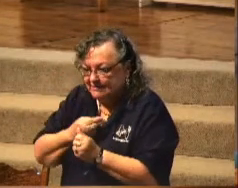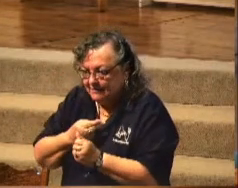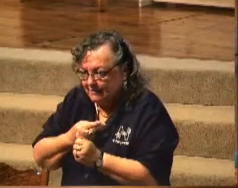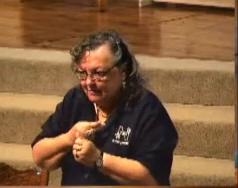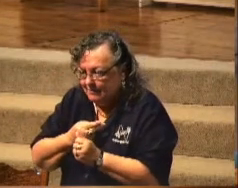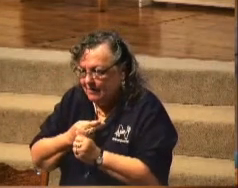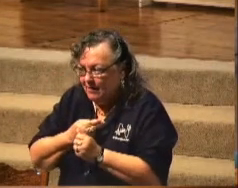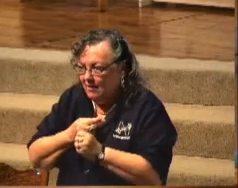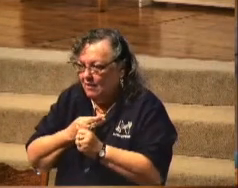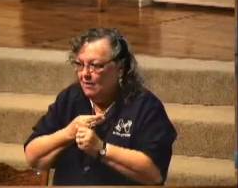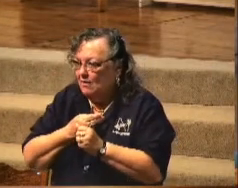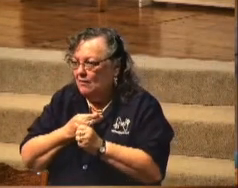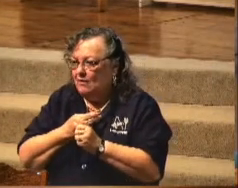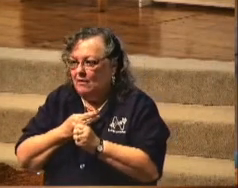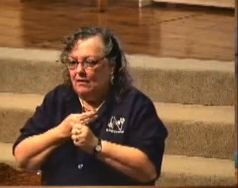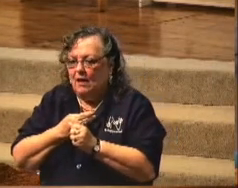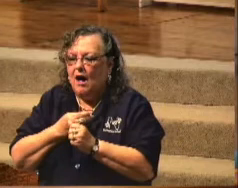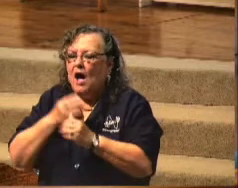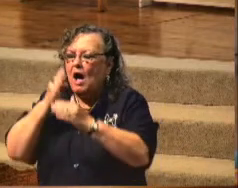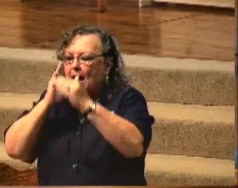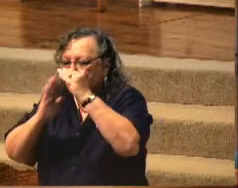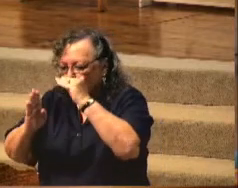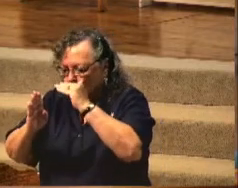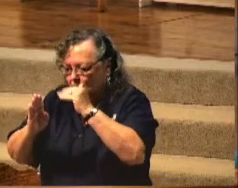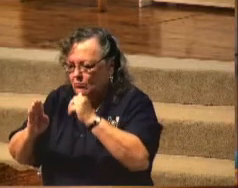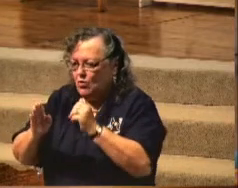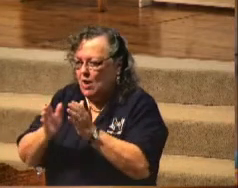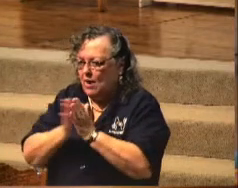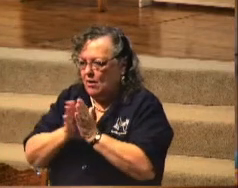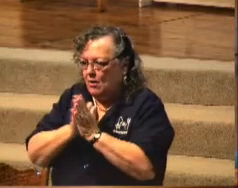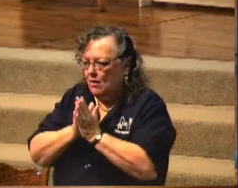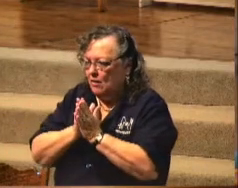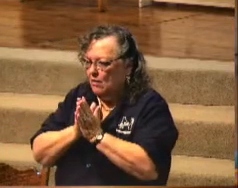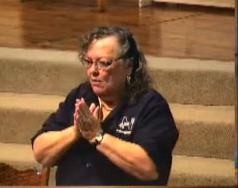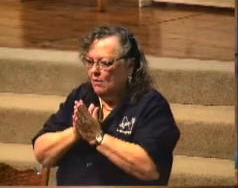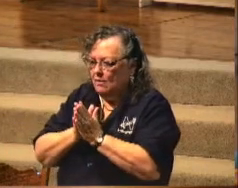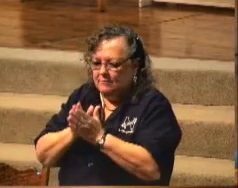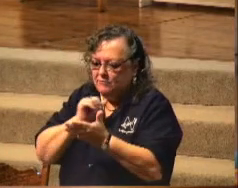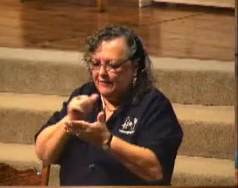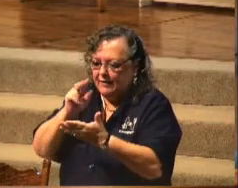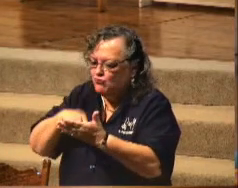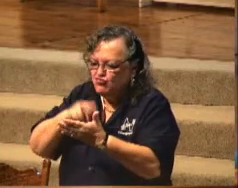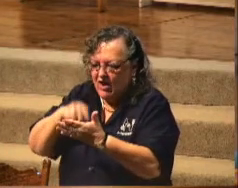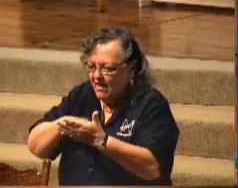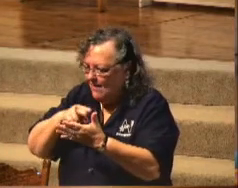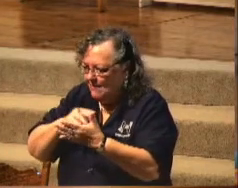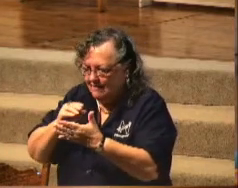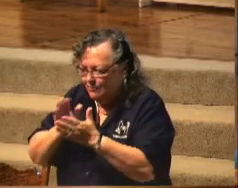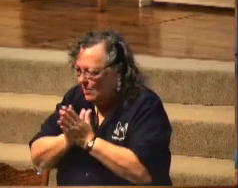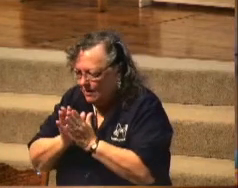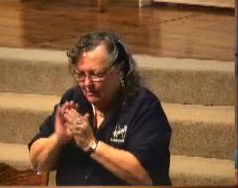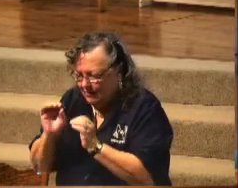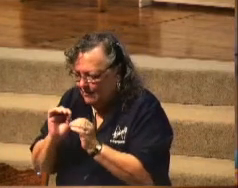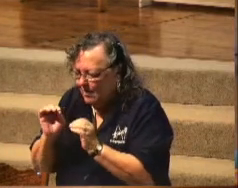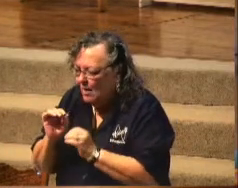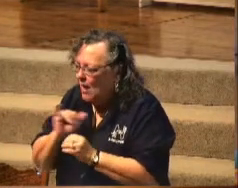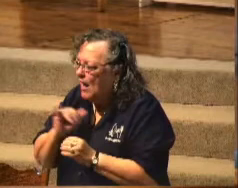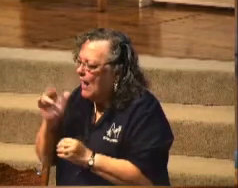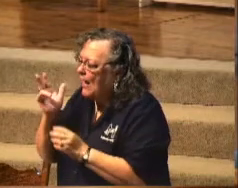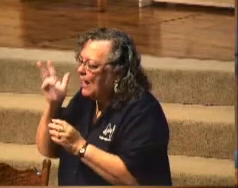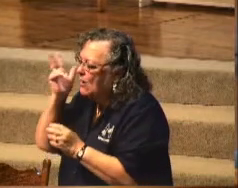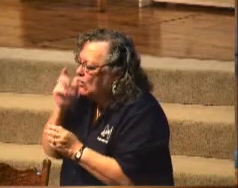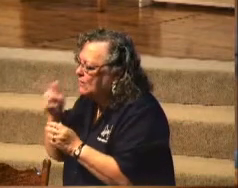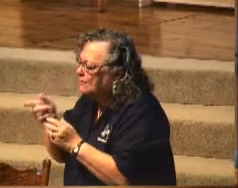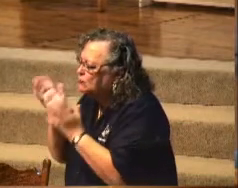An unscripted, humble prayer right off the top of his heart. And I heard him talking